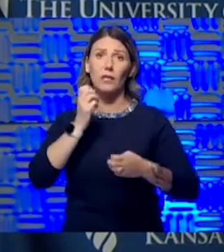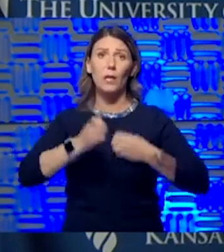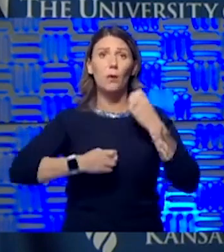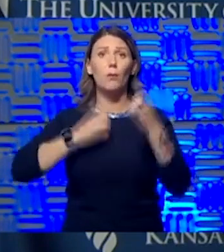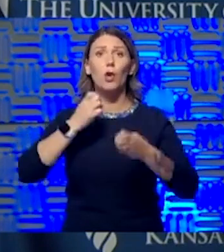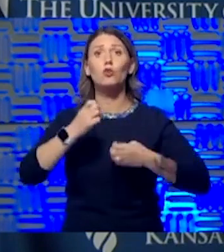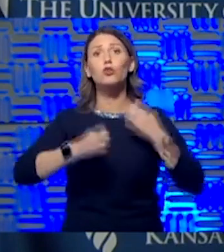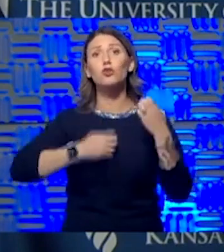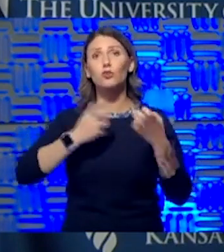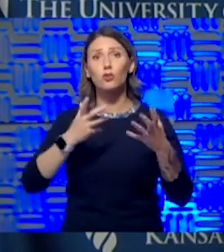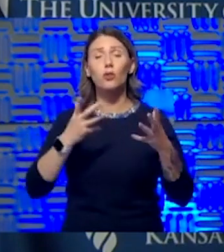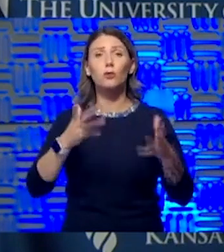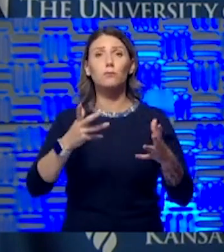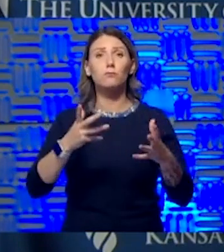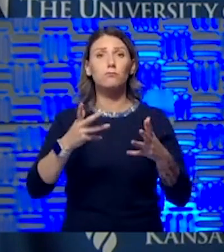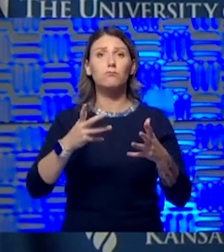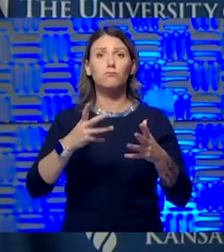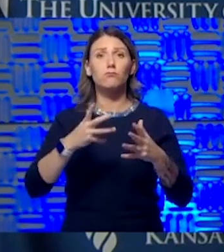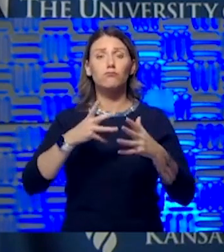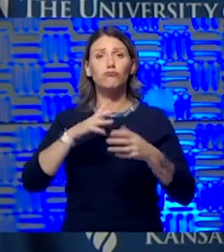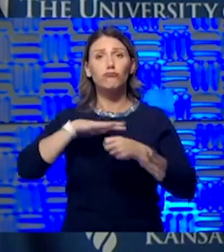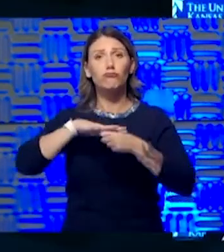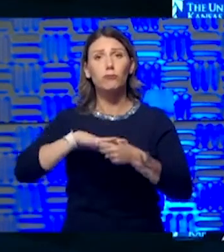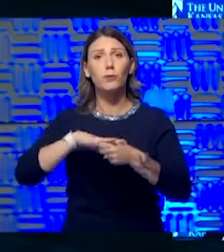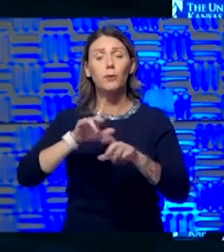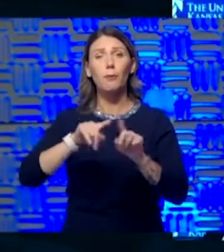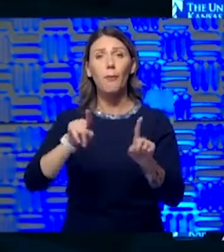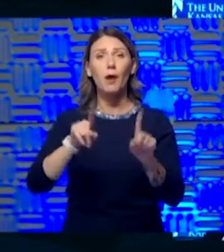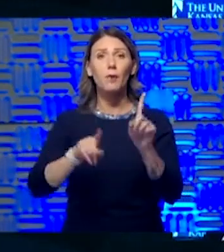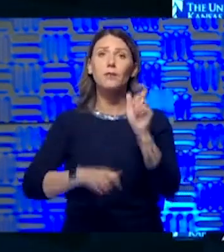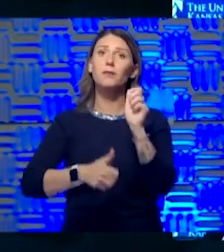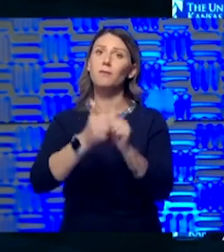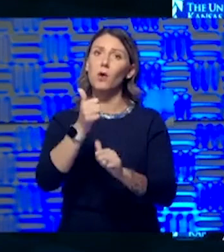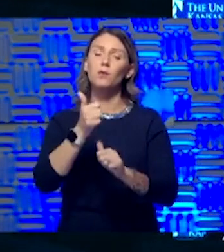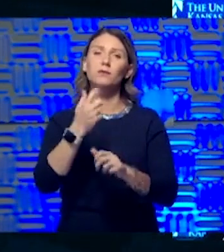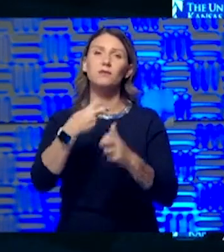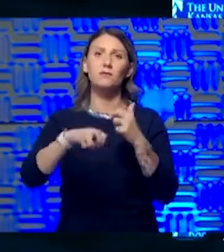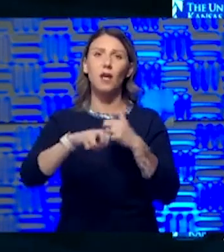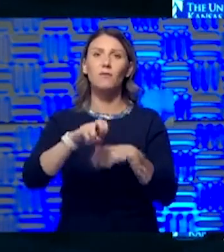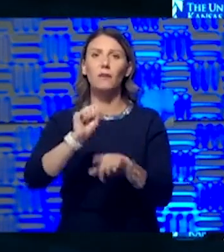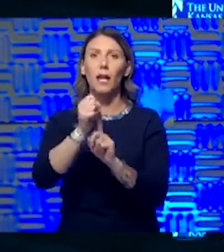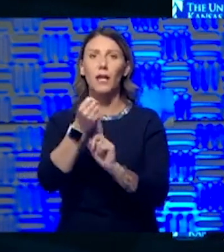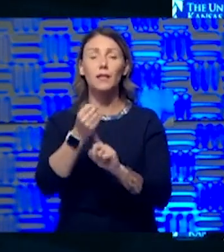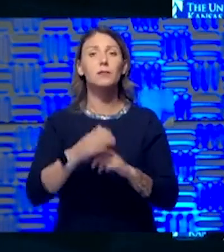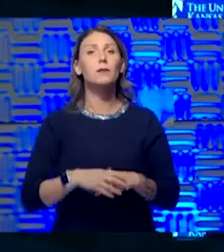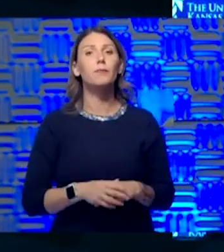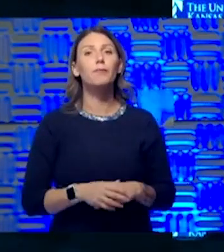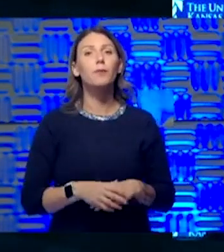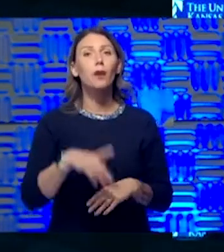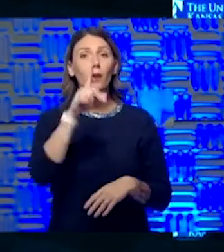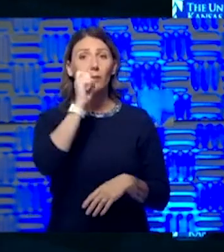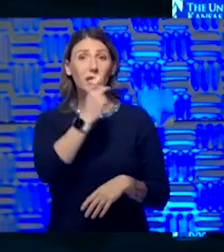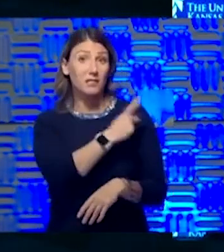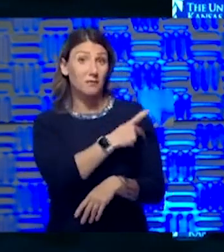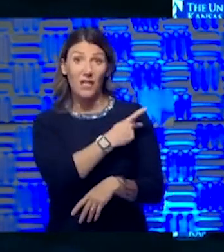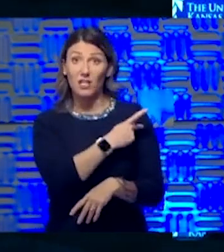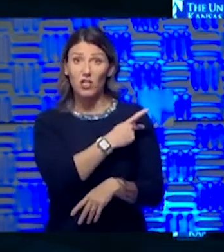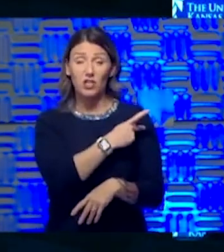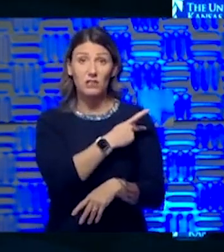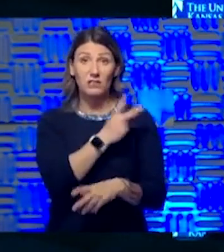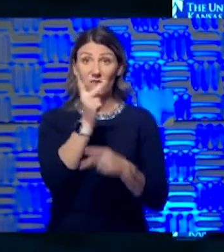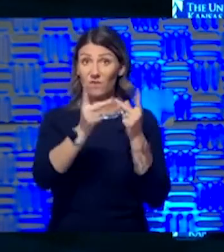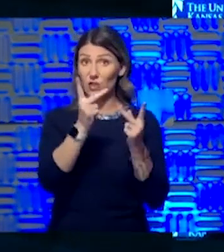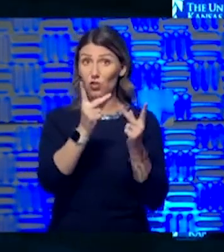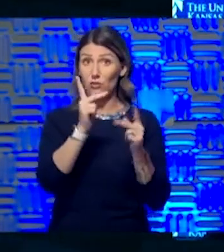daunting. But that was probably one of my most difficult cases. And have you a year because patients can't come into the families, visitors